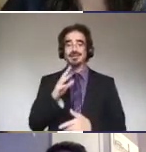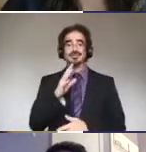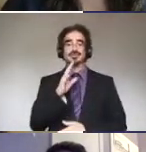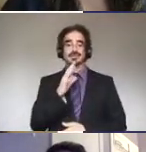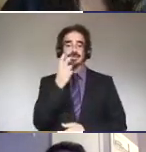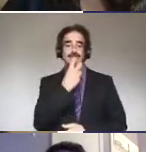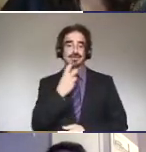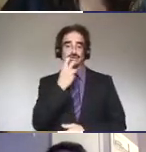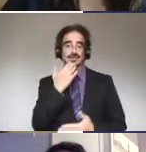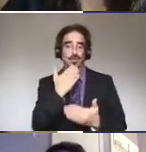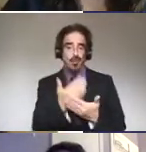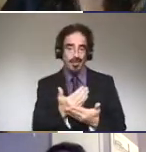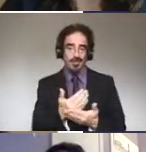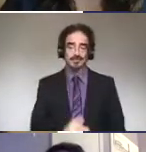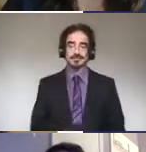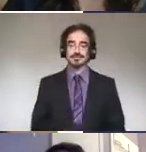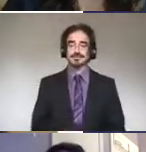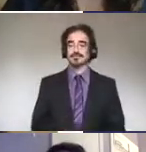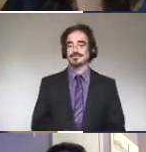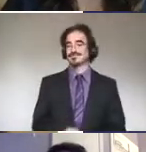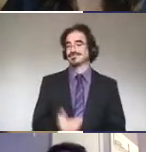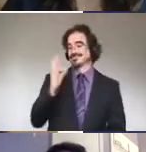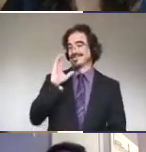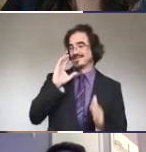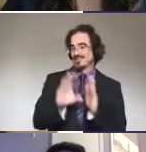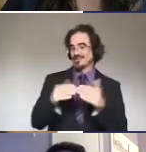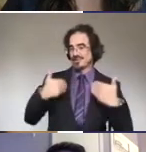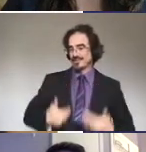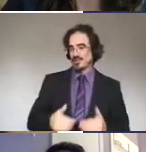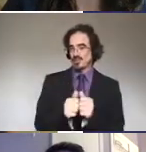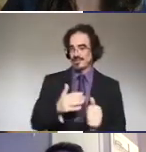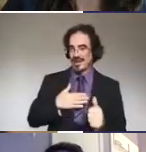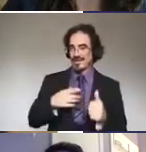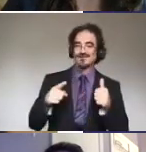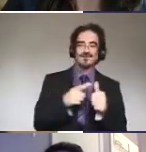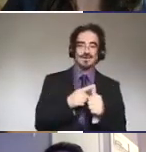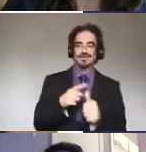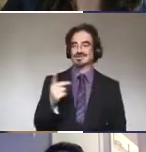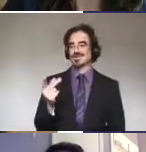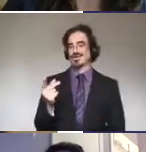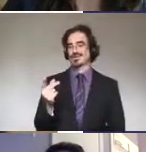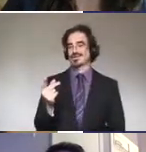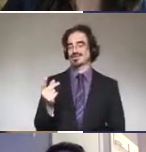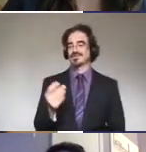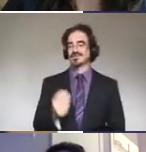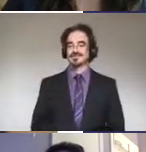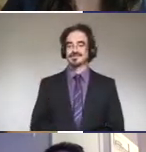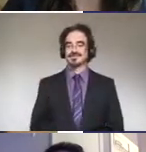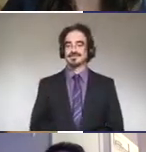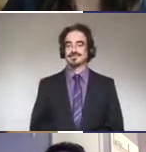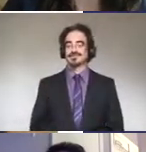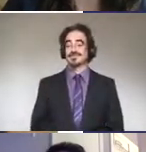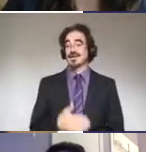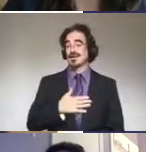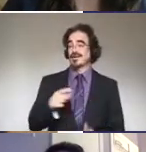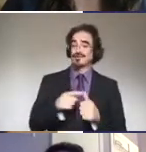So that is a picture of me with my first dog. And she and my parents are how